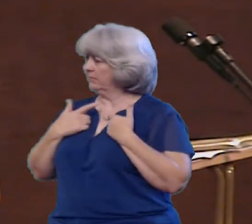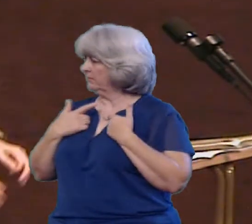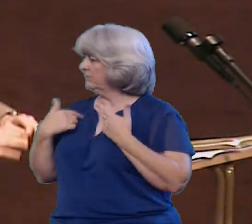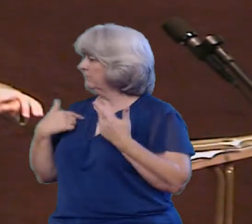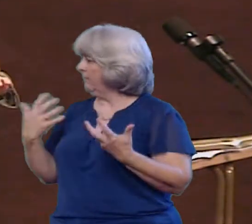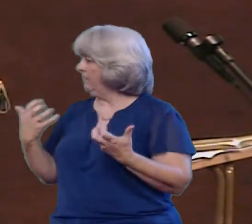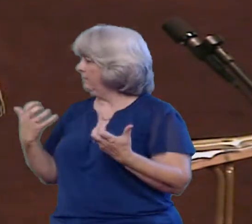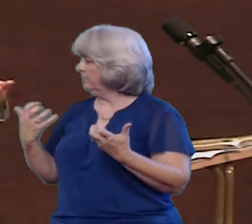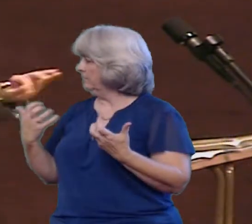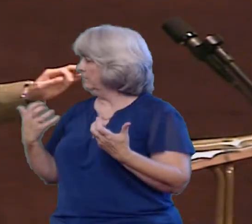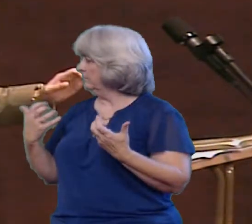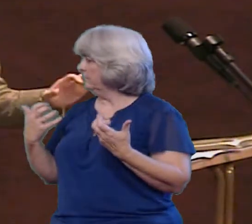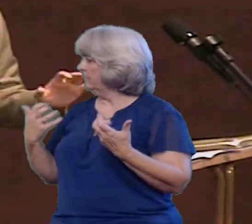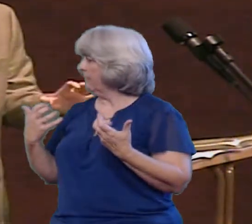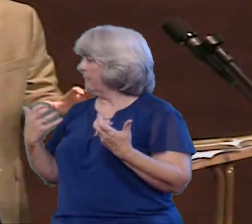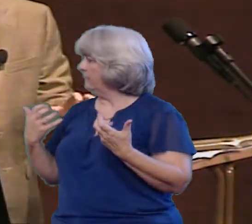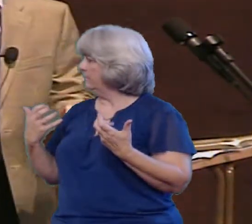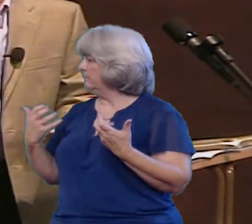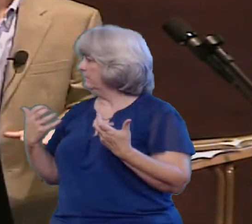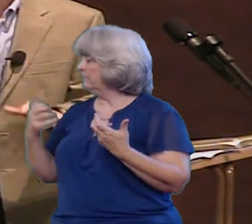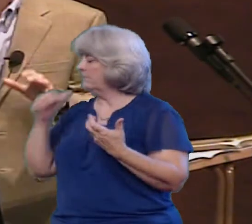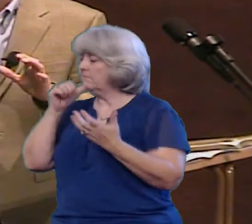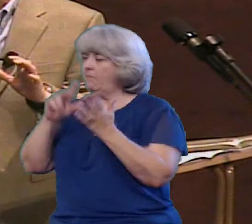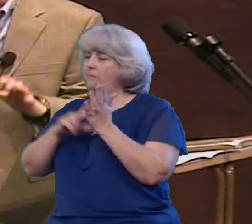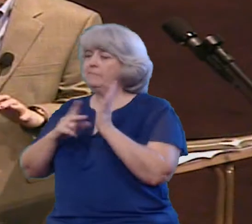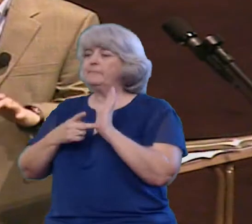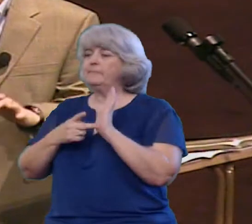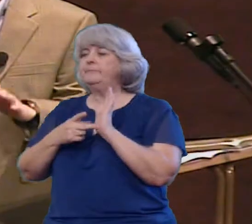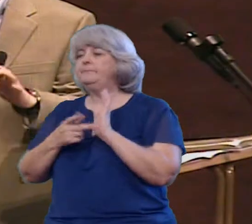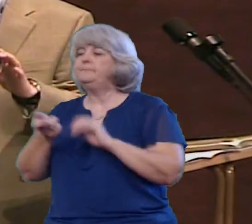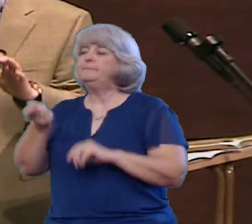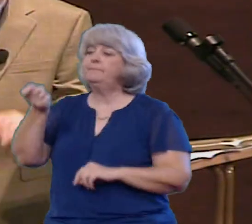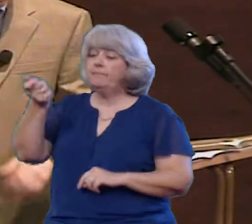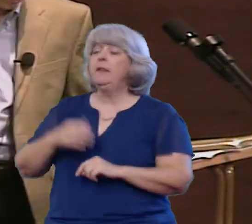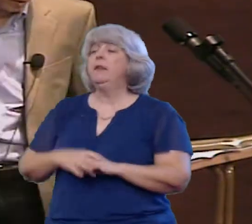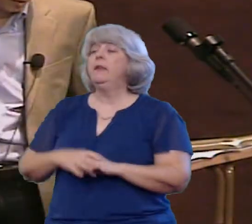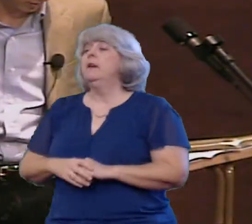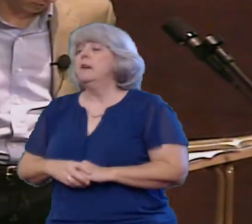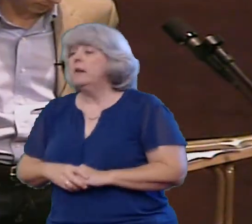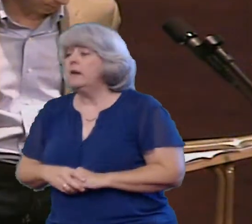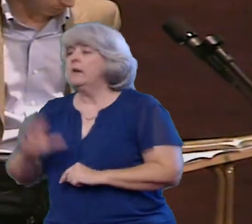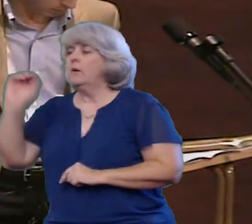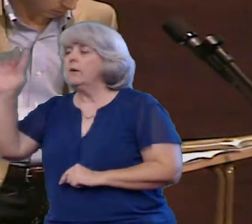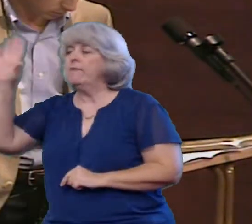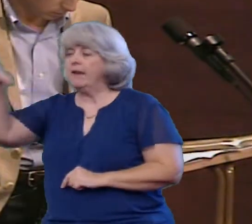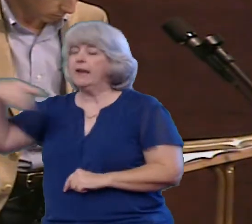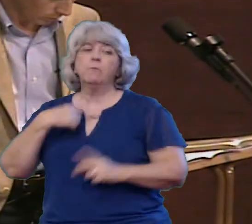That it's not just a wavering investment That it's a 100% complete investment